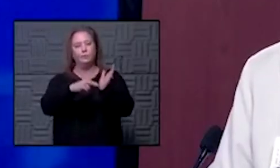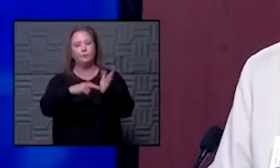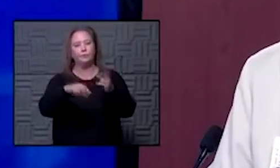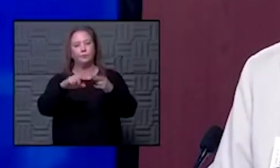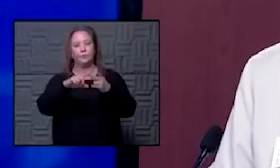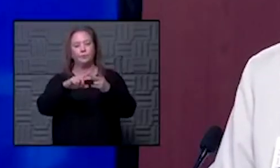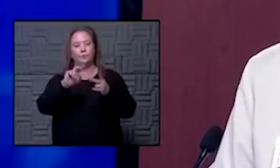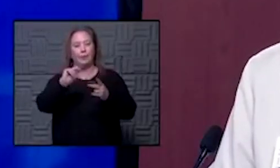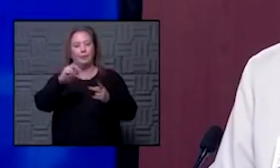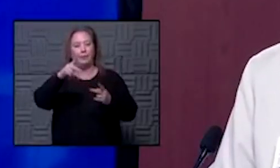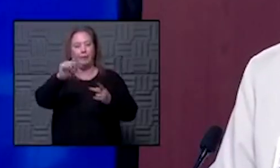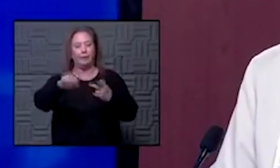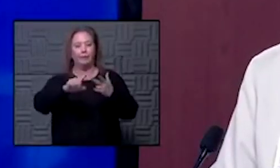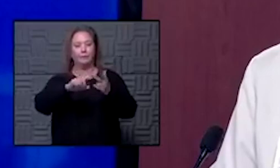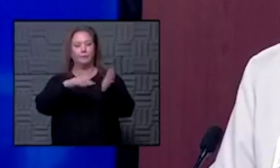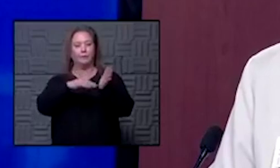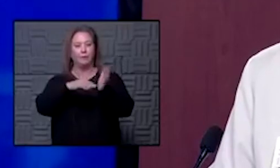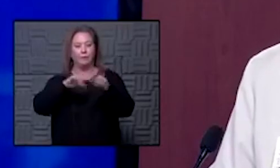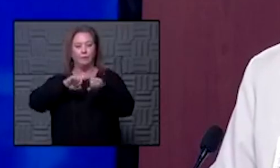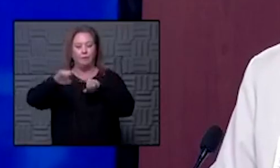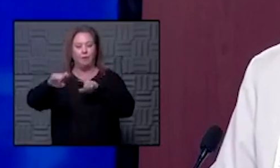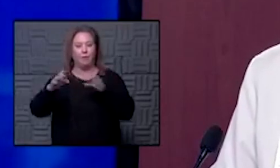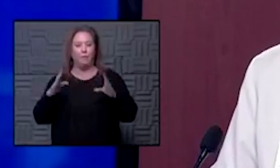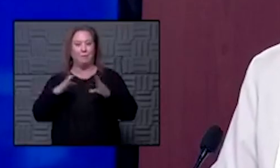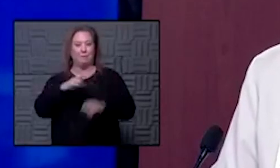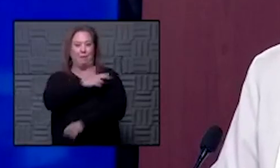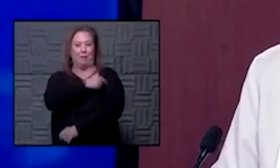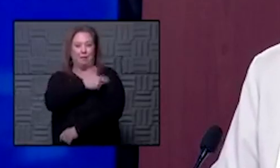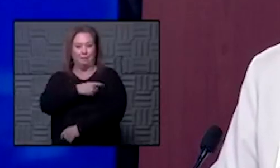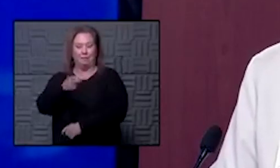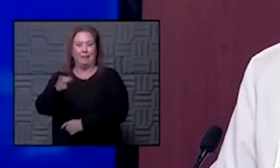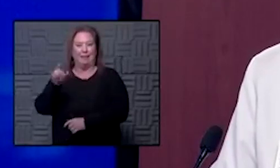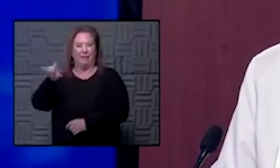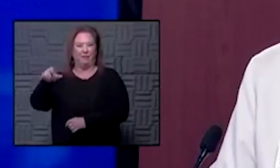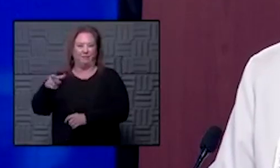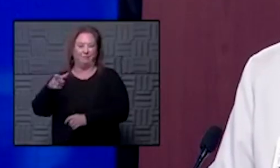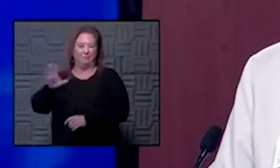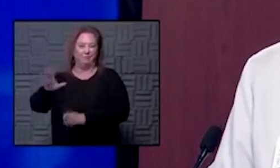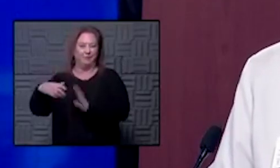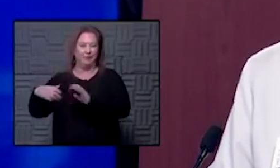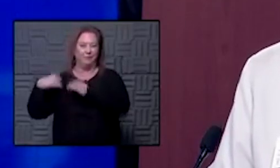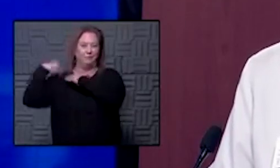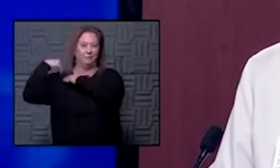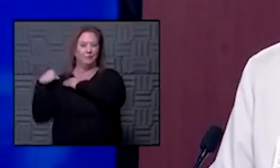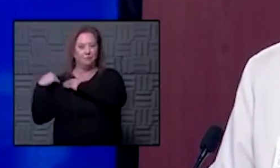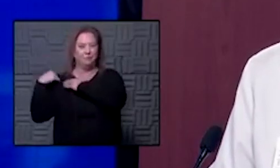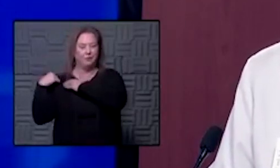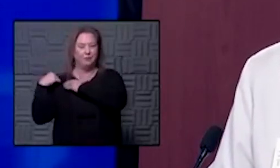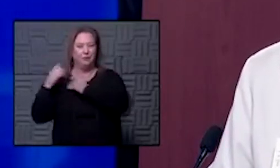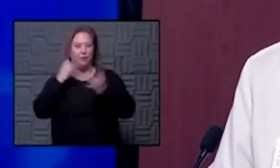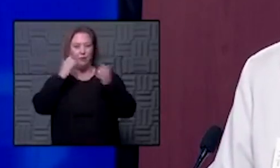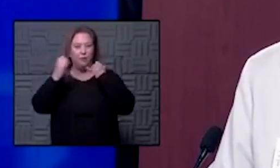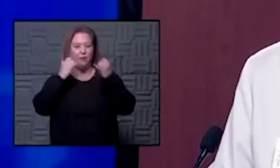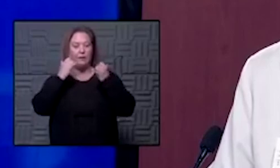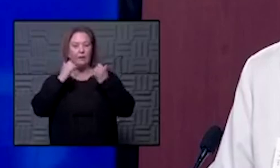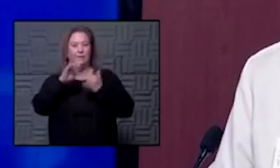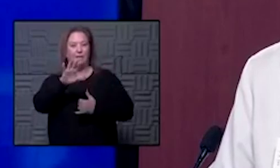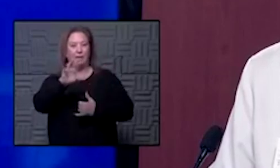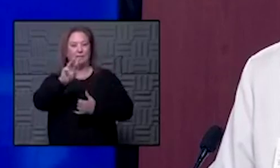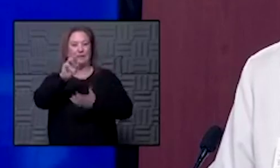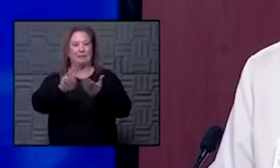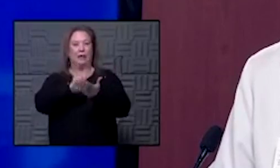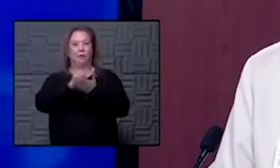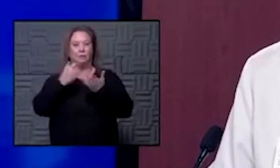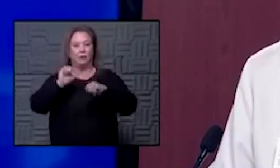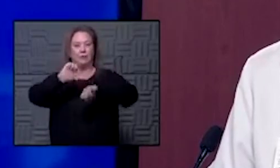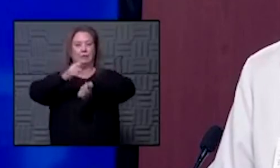practitioners or physicians calling from small hospitals who are the ones who have to make those calls around transfer that they have spent five or six hours trying to